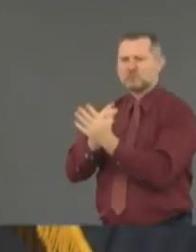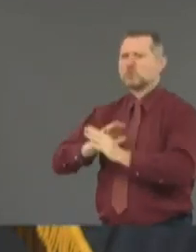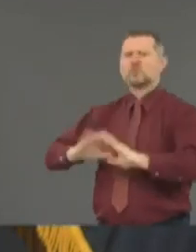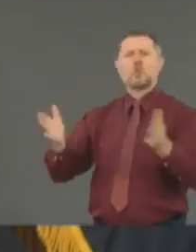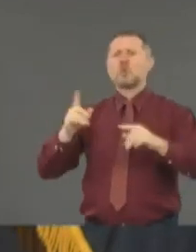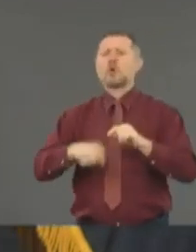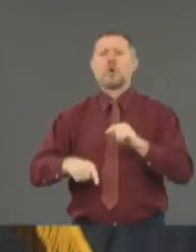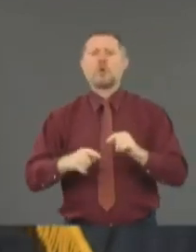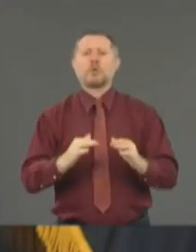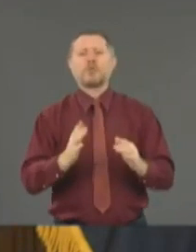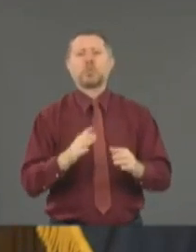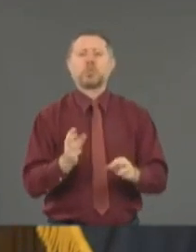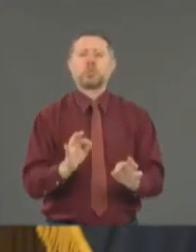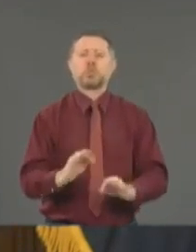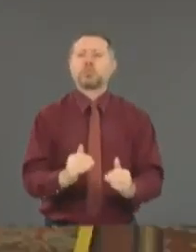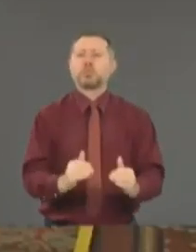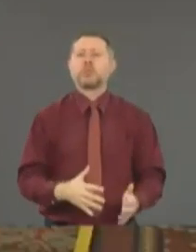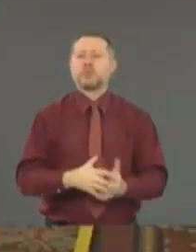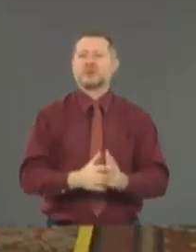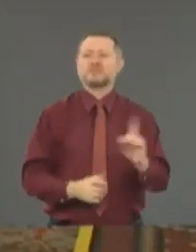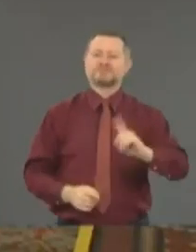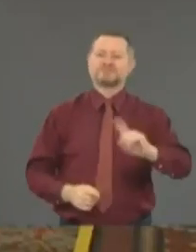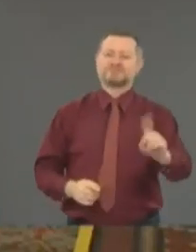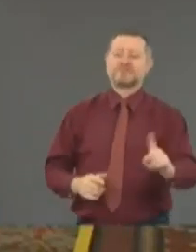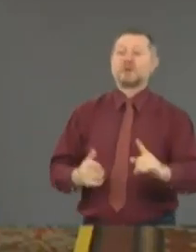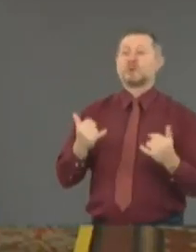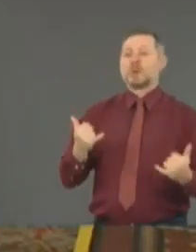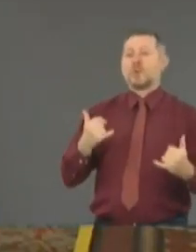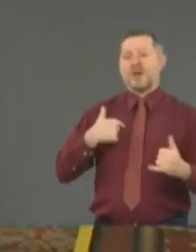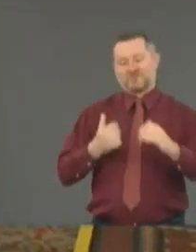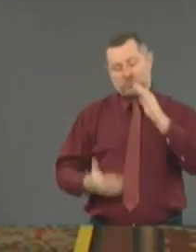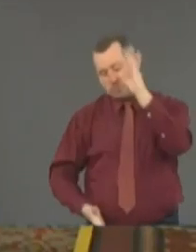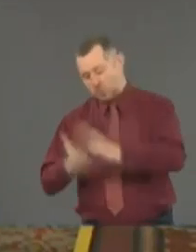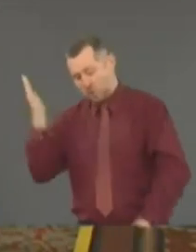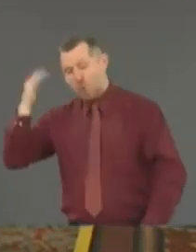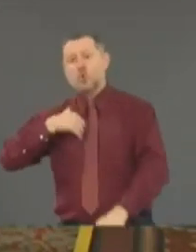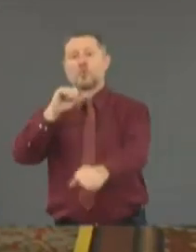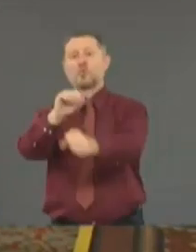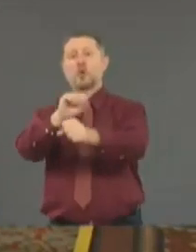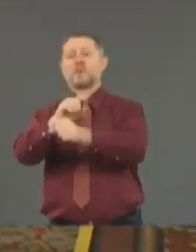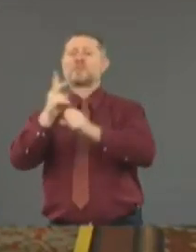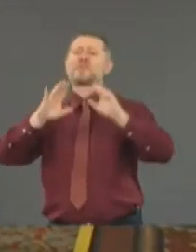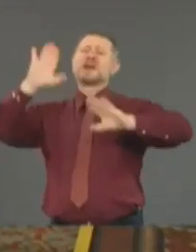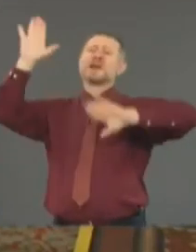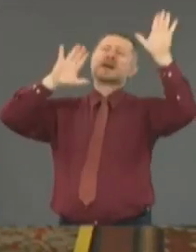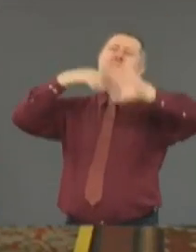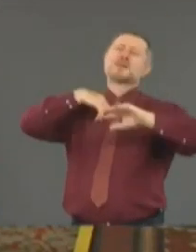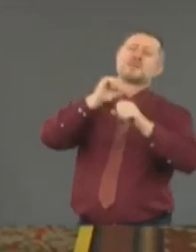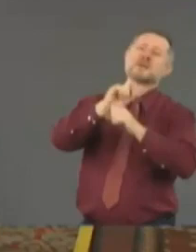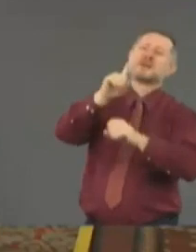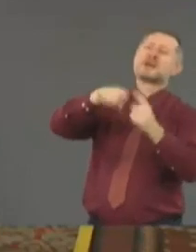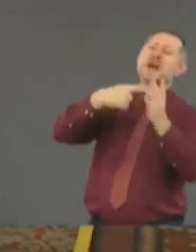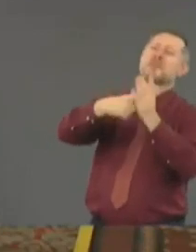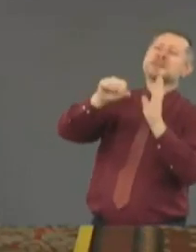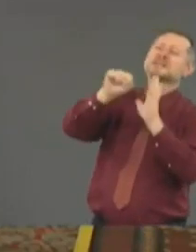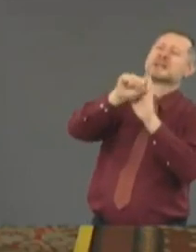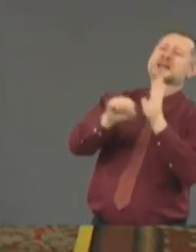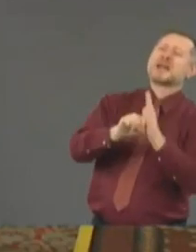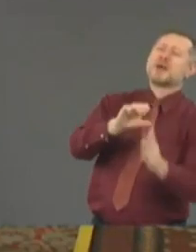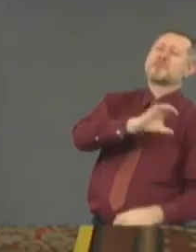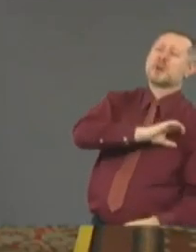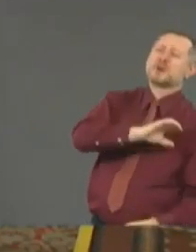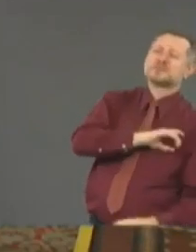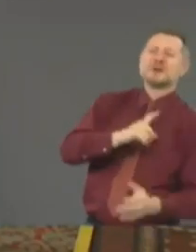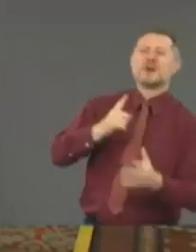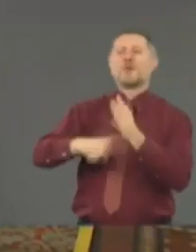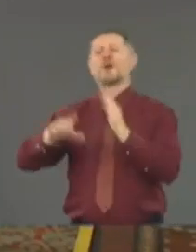by executive order. I'm going to go to work. I'm Is that correct? What about the police? We're here at the local highway superintendents who tell us they're trying to